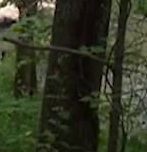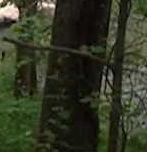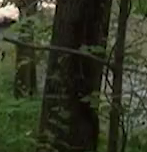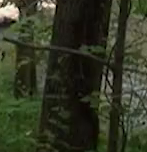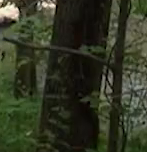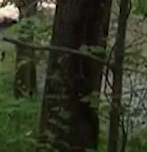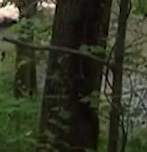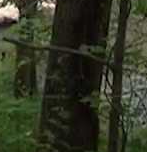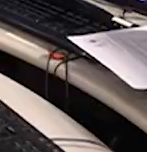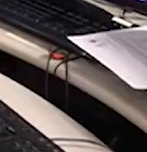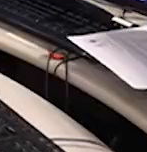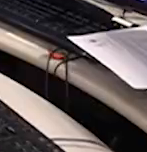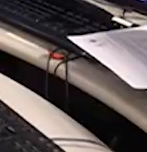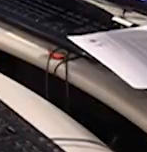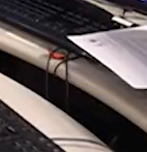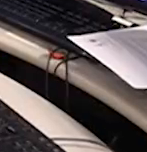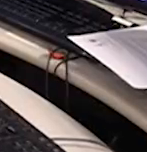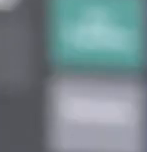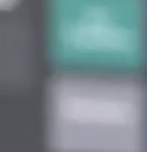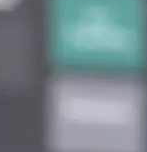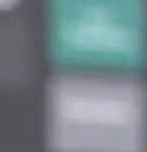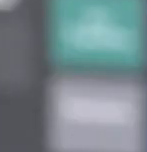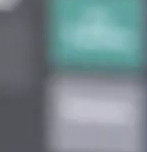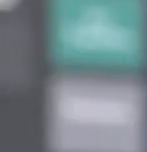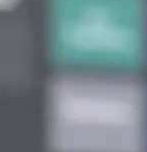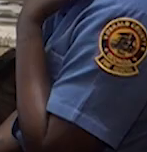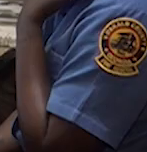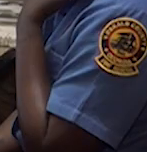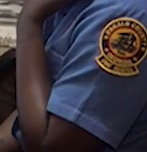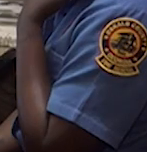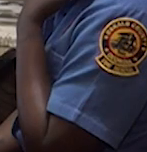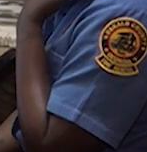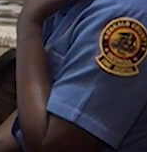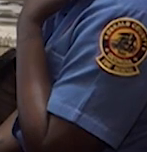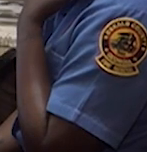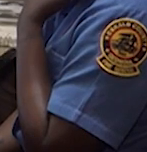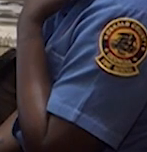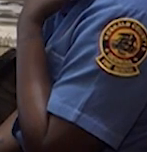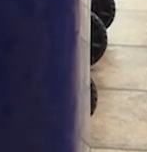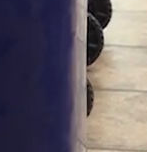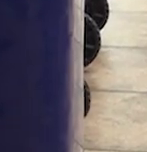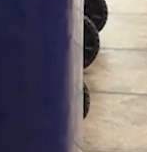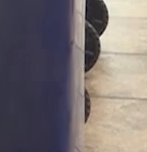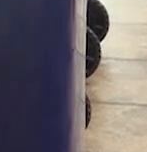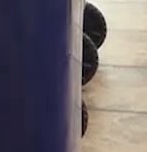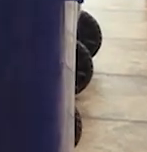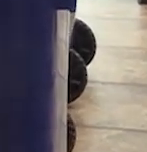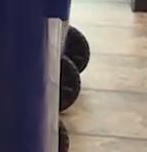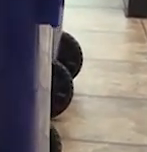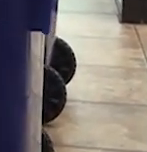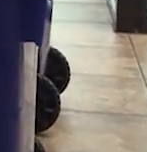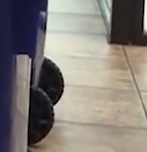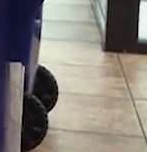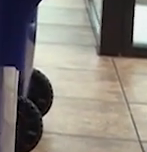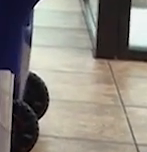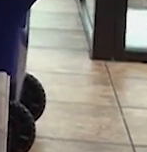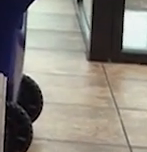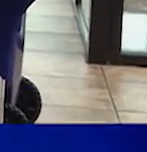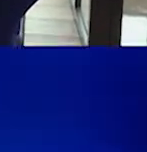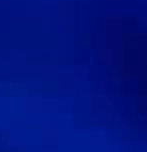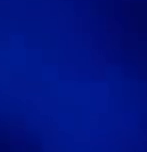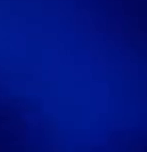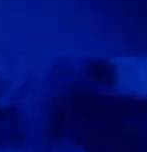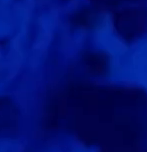impact at all. Now, essential county services continue without interruption, but you too can do your part to help